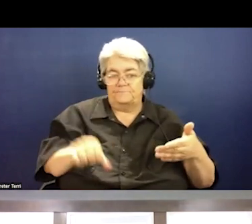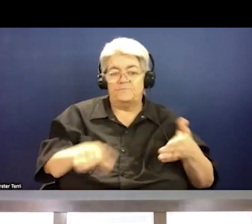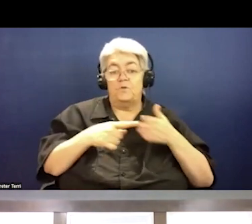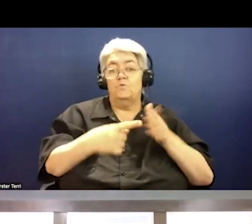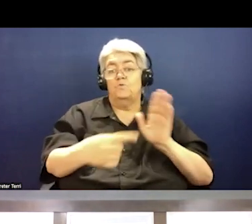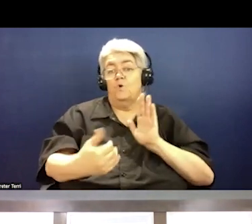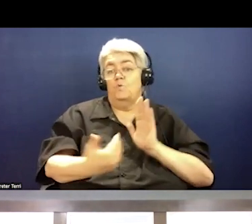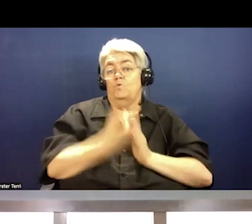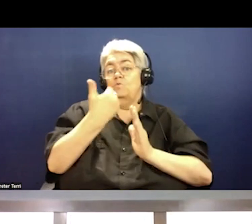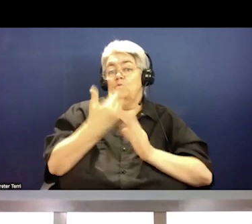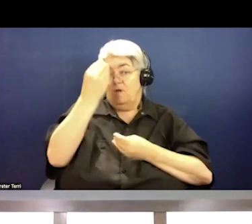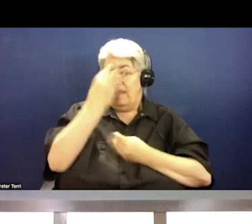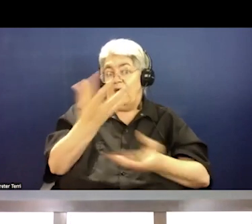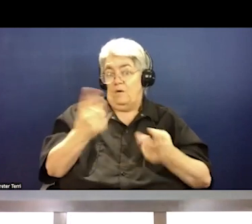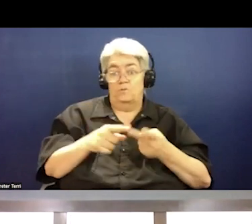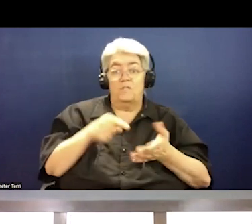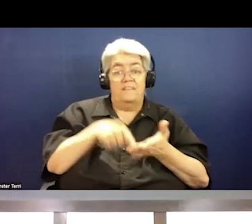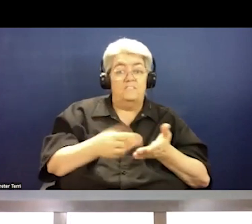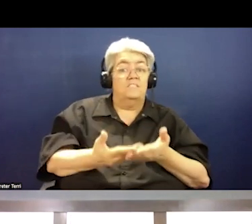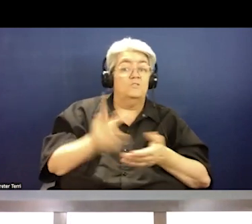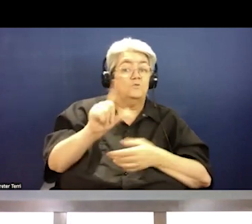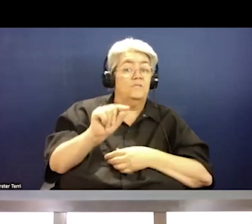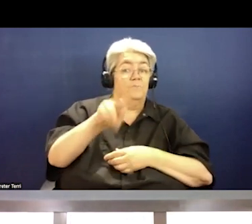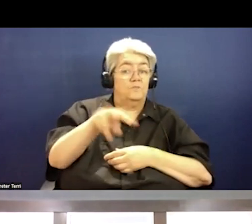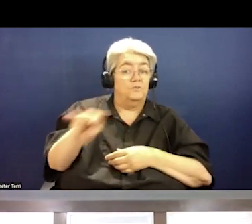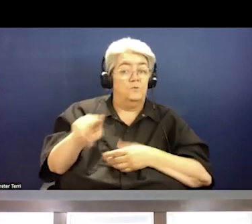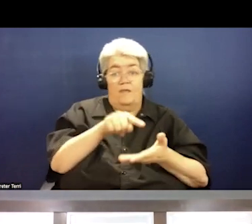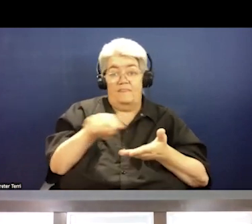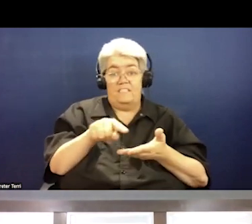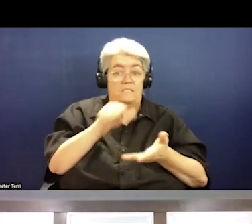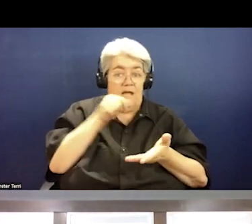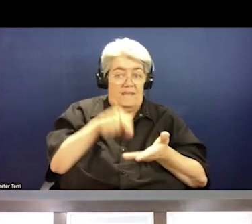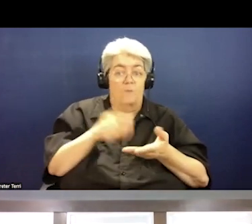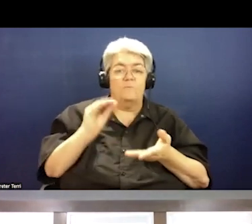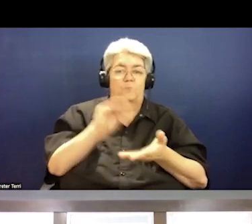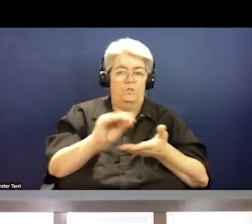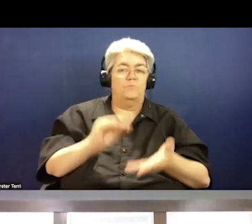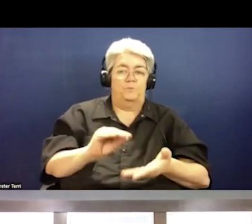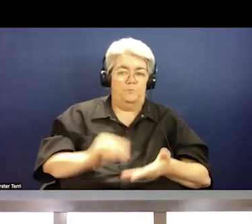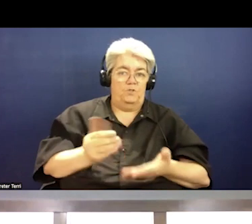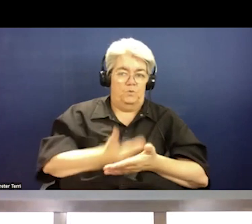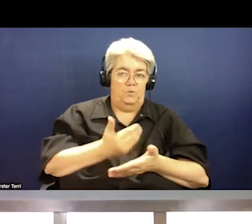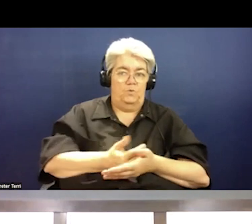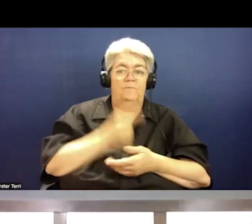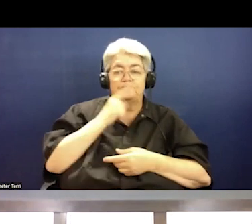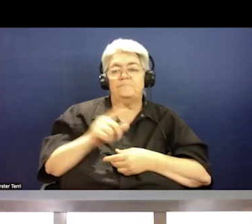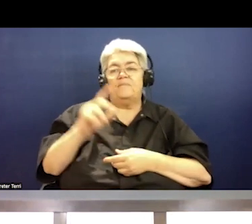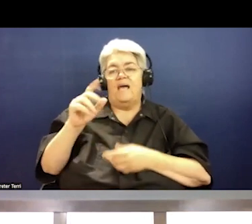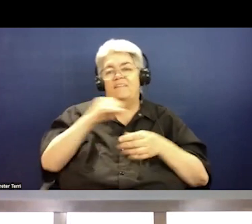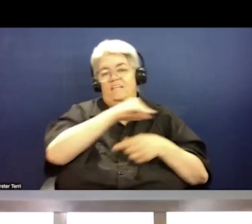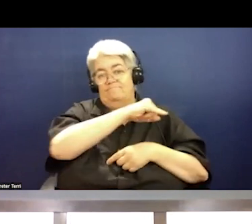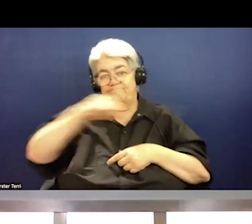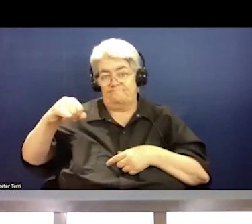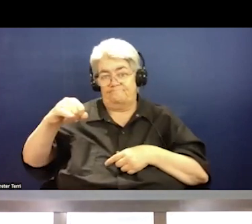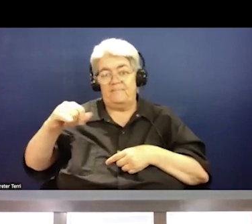language in the bill, things that were not there in 2022. And then anything that you see in track changes is not an